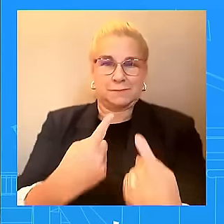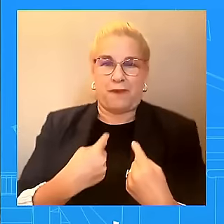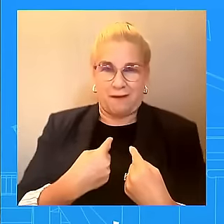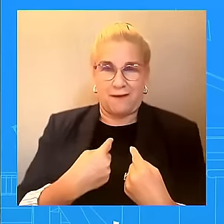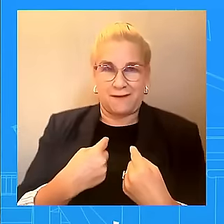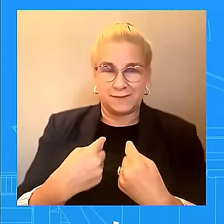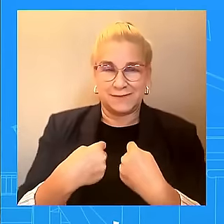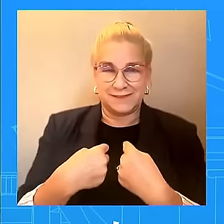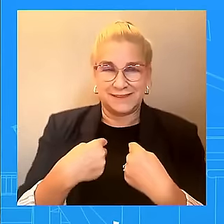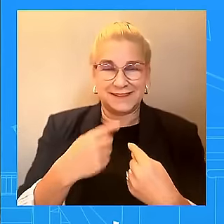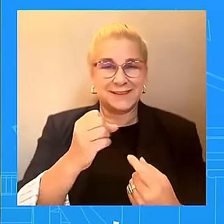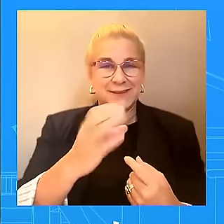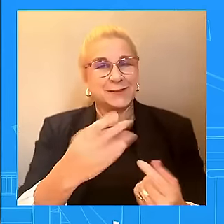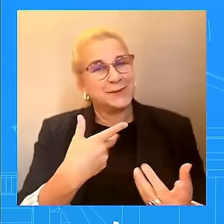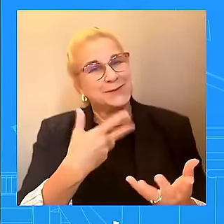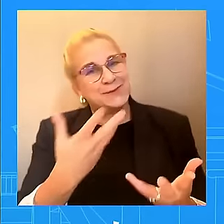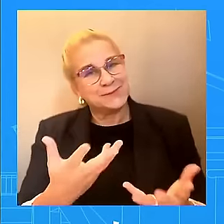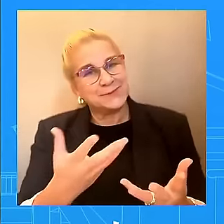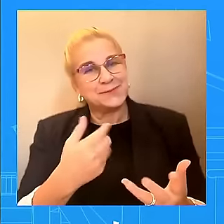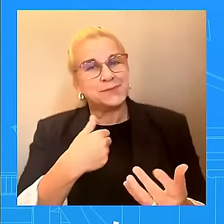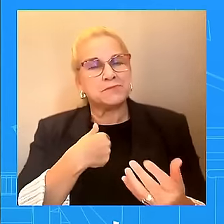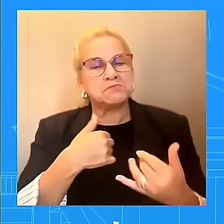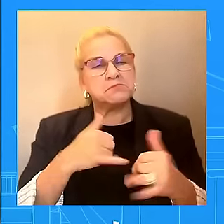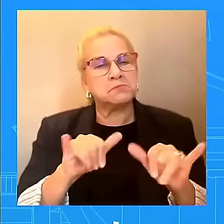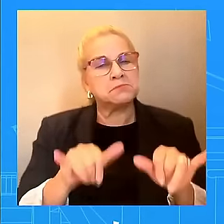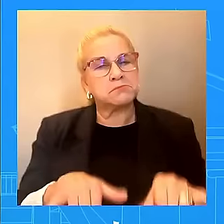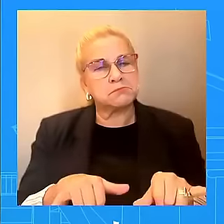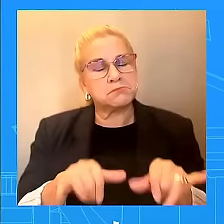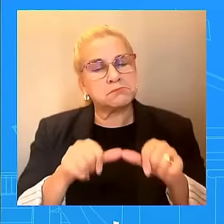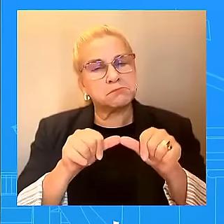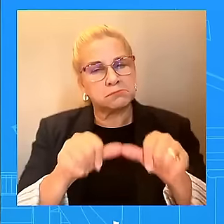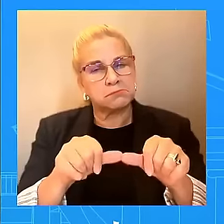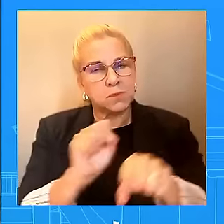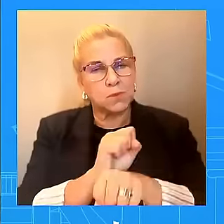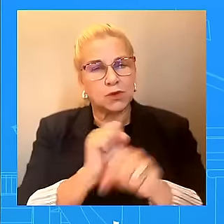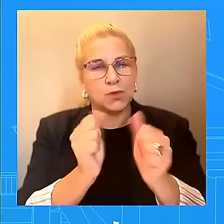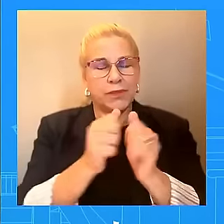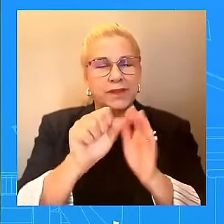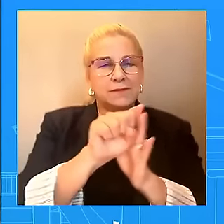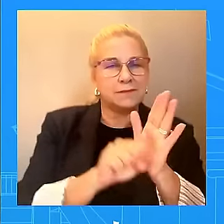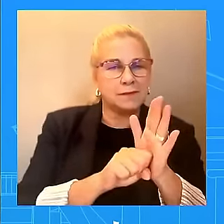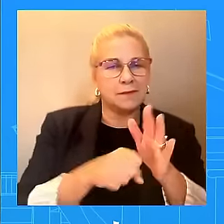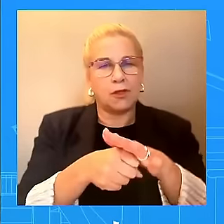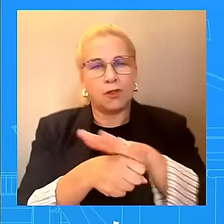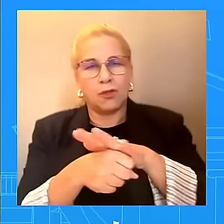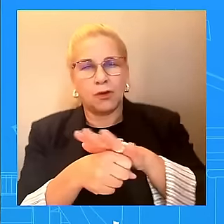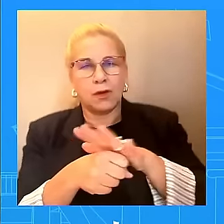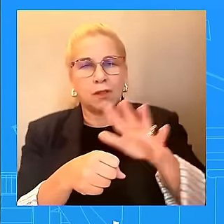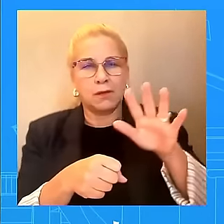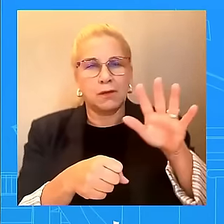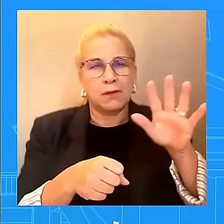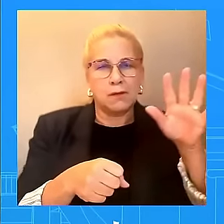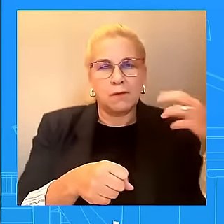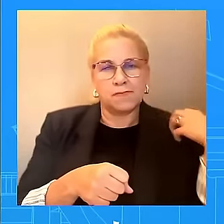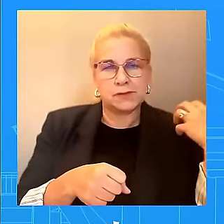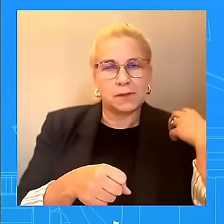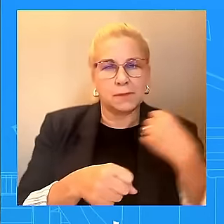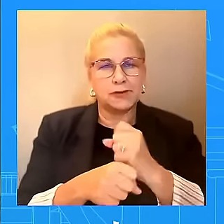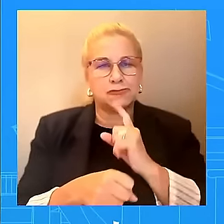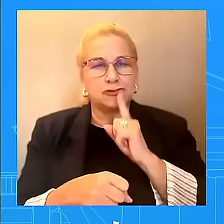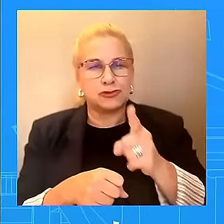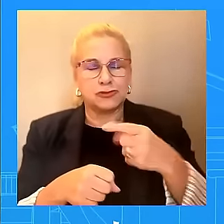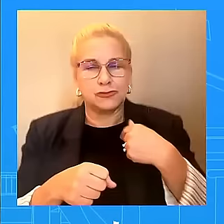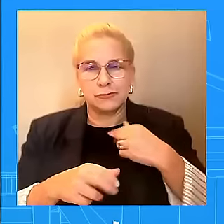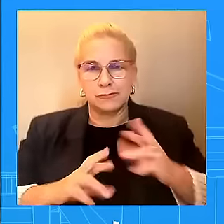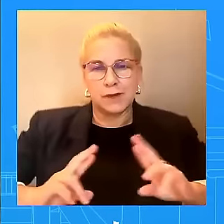with state and local officials to make sure that we are prepositioned to make sure that we are ready to be there for the communities that are going to